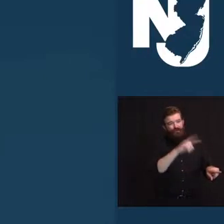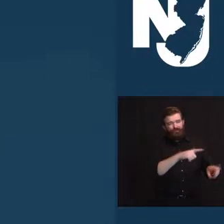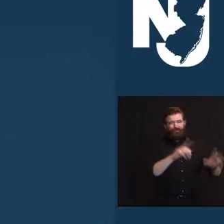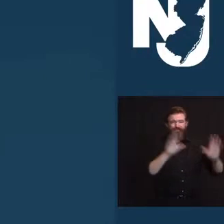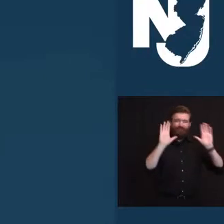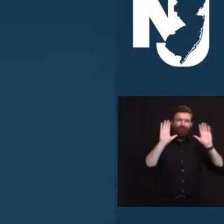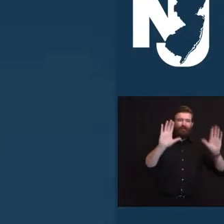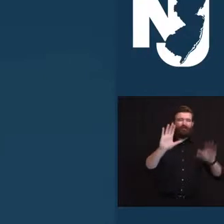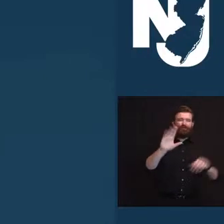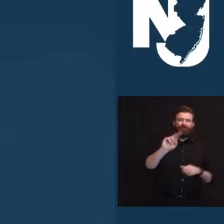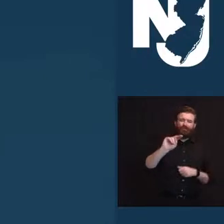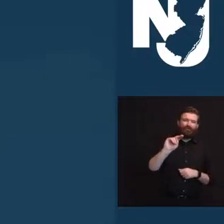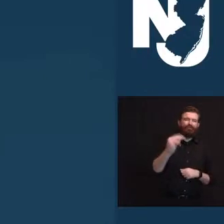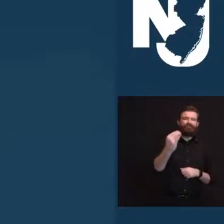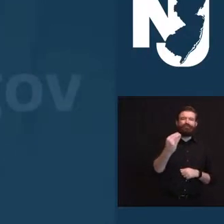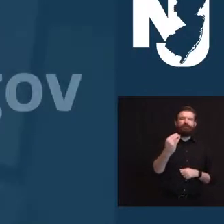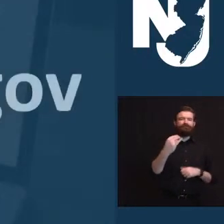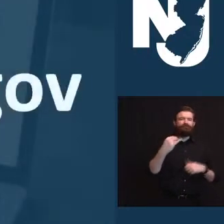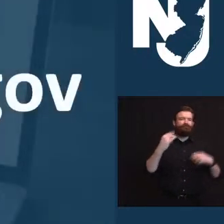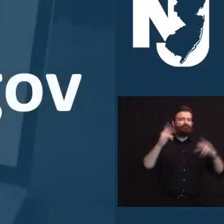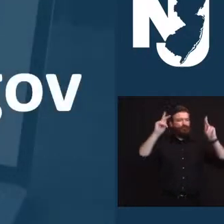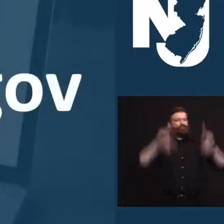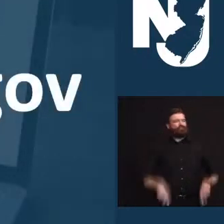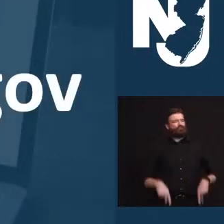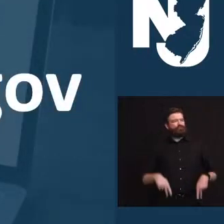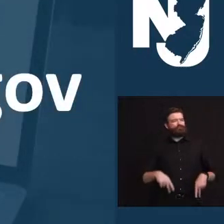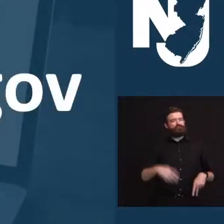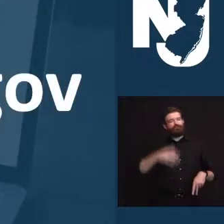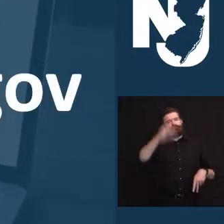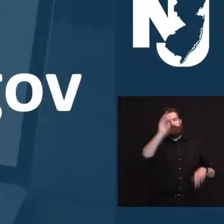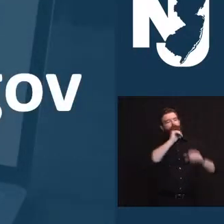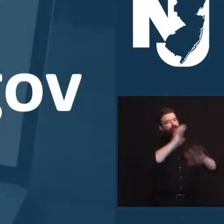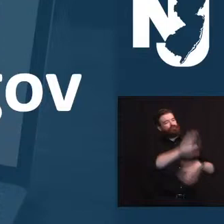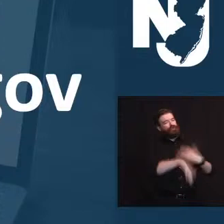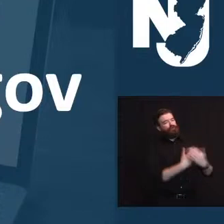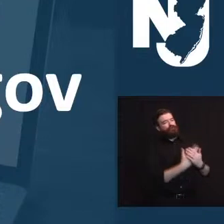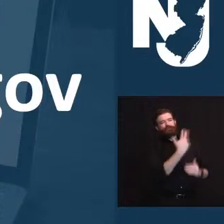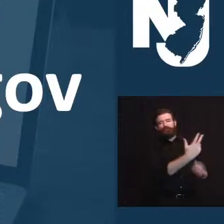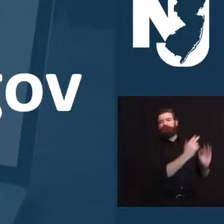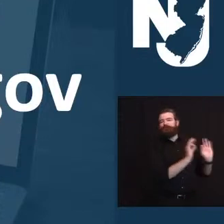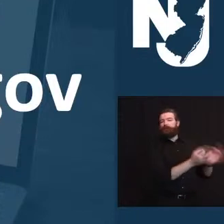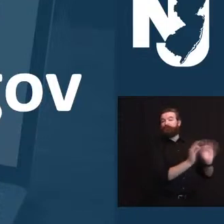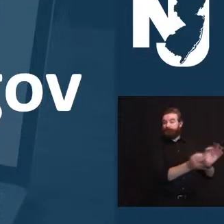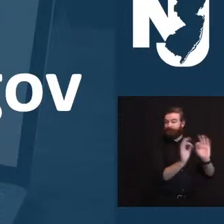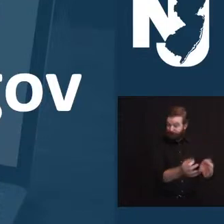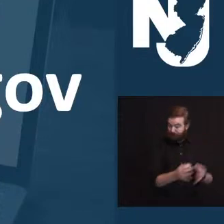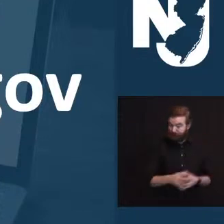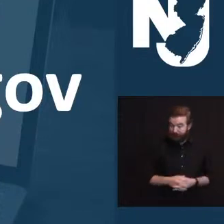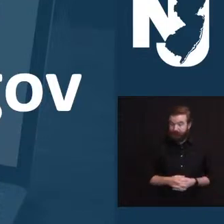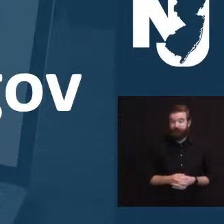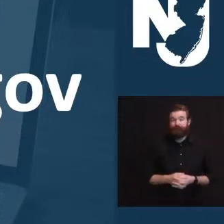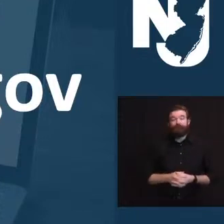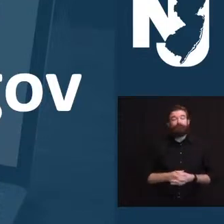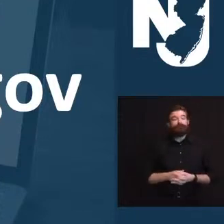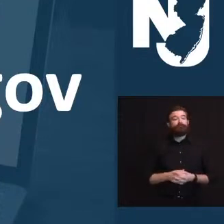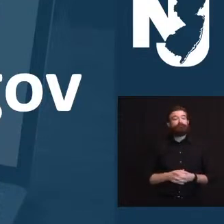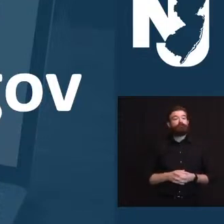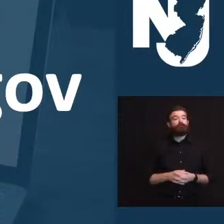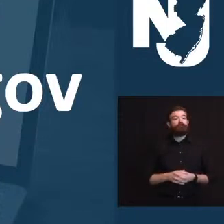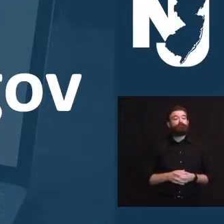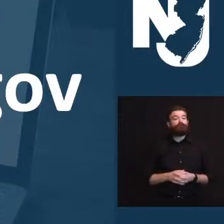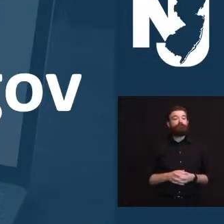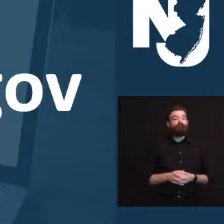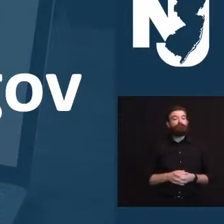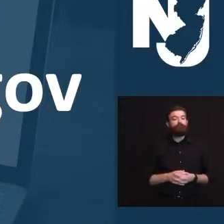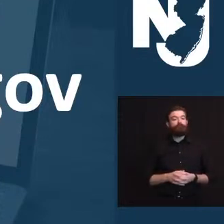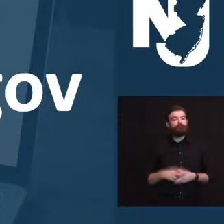God bless each and every one of them. Switching gears to another of our regular acknowledgements, the businesses and organizations who have teamed up with the New